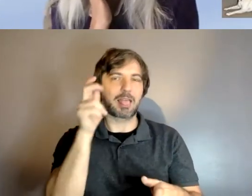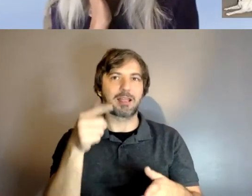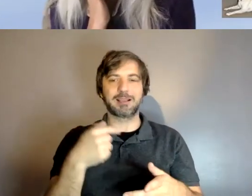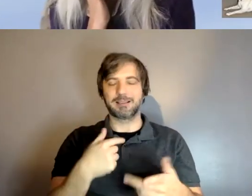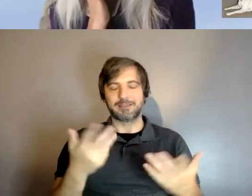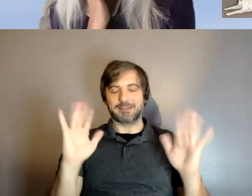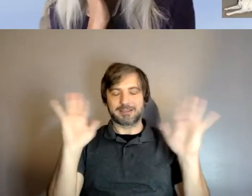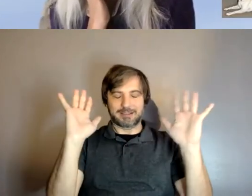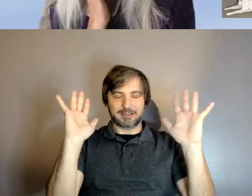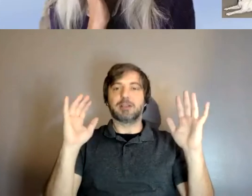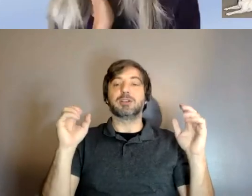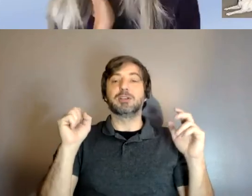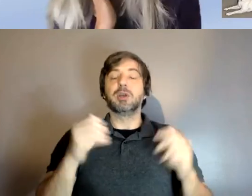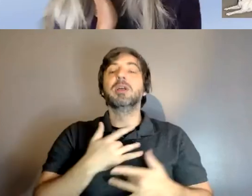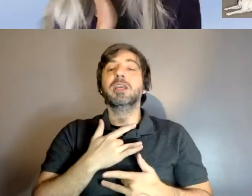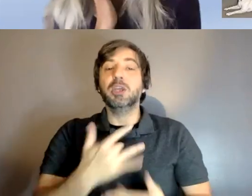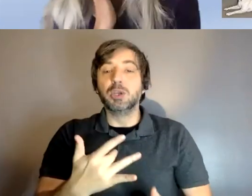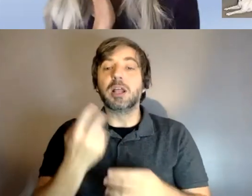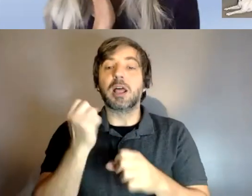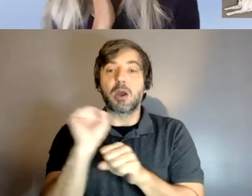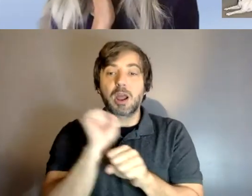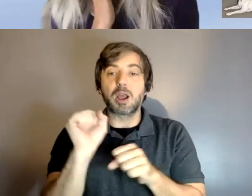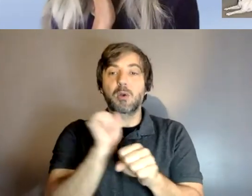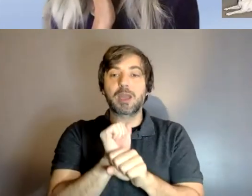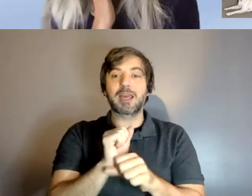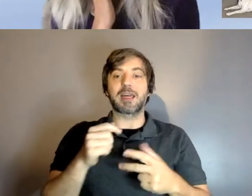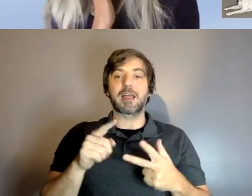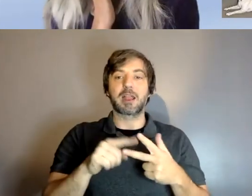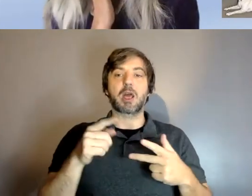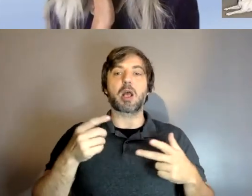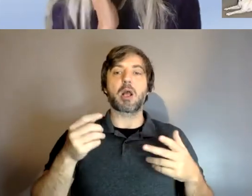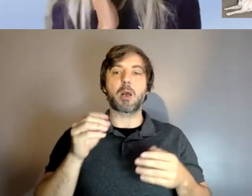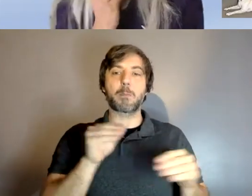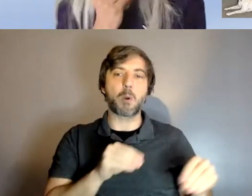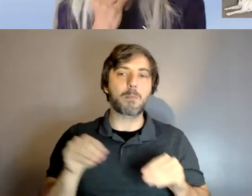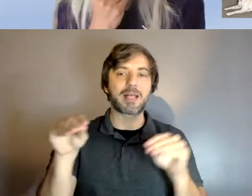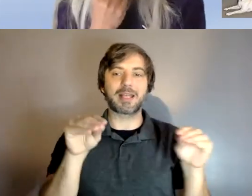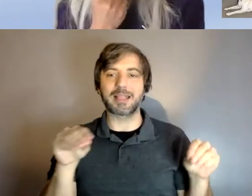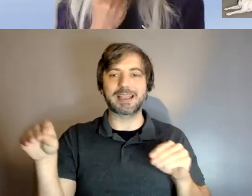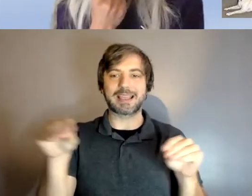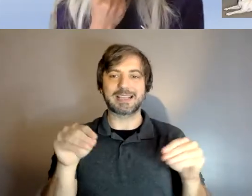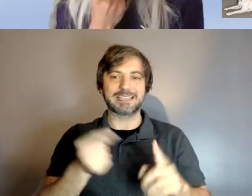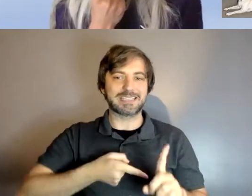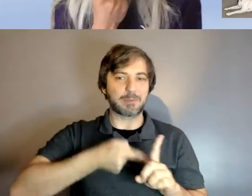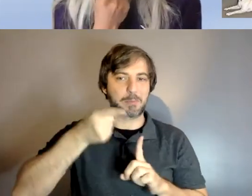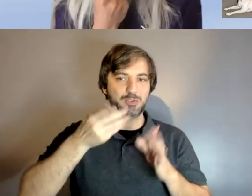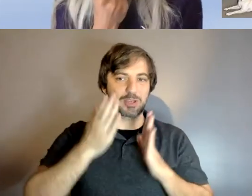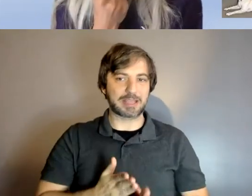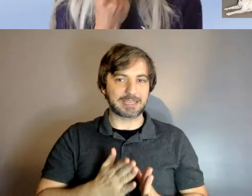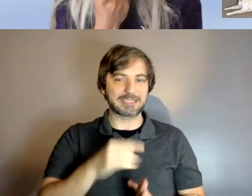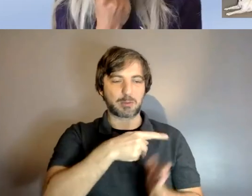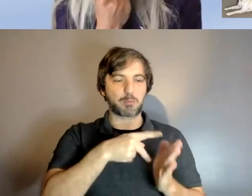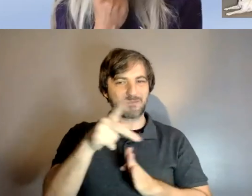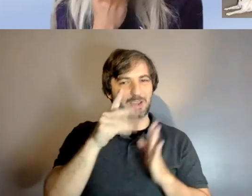you're you usually work with an orientation mobility specialist they're certified professionals that work with a lot of